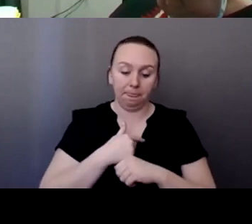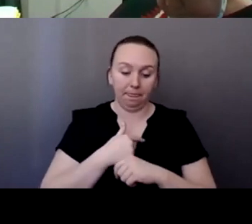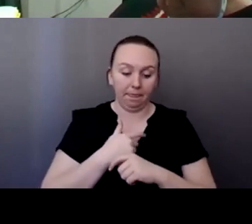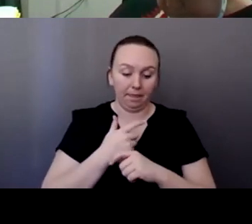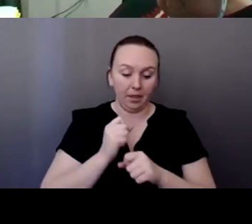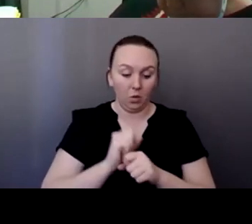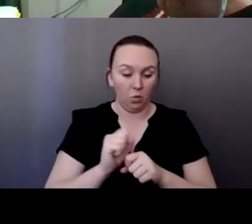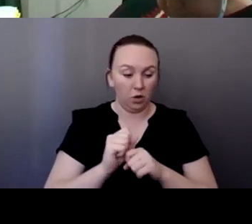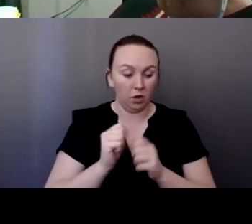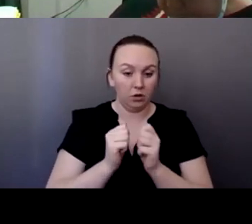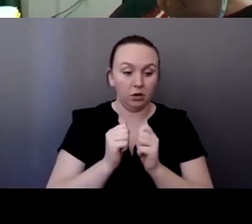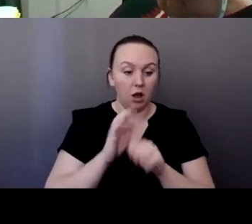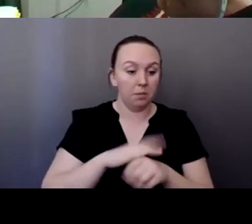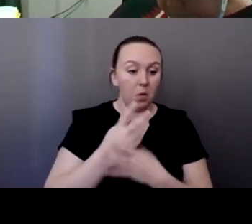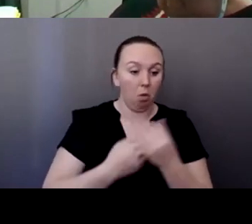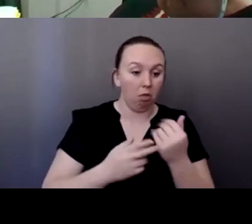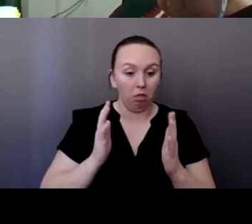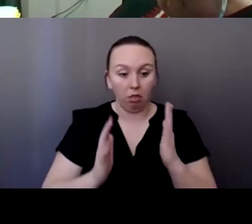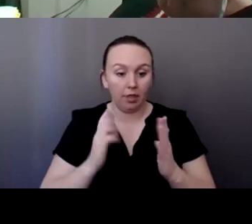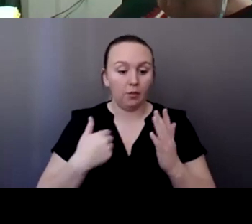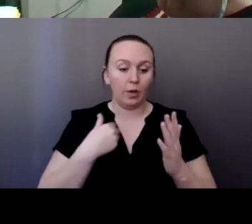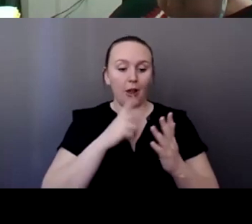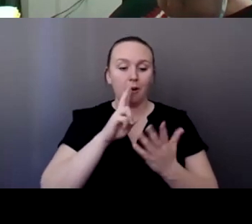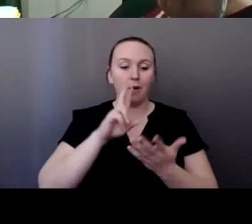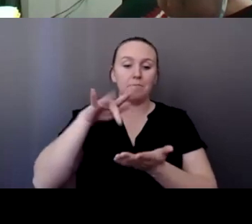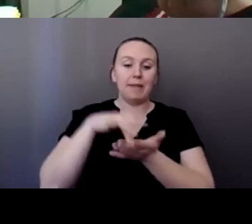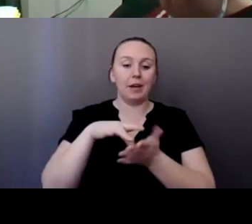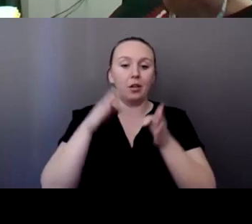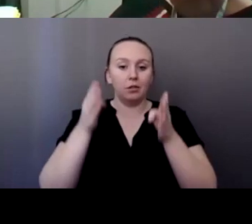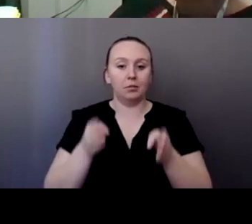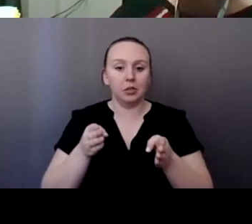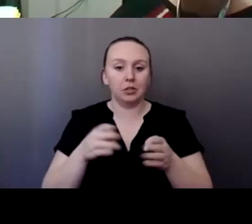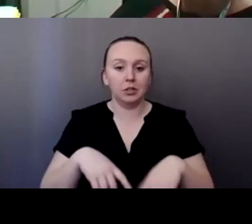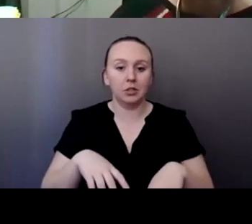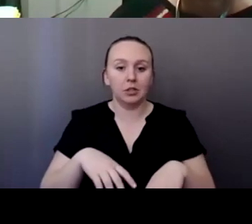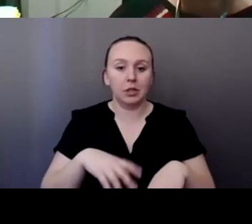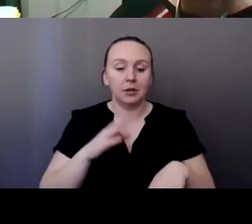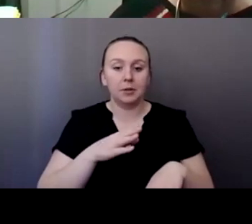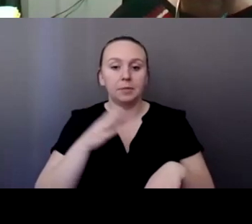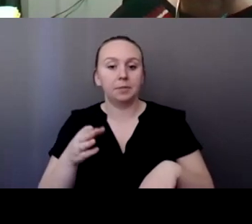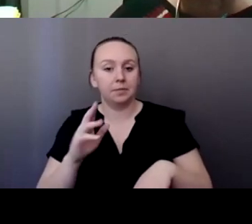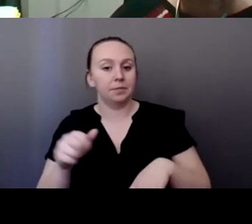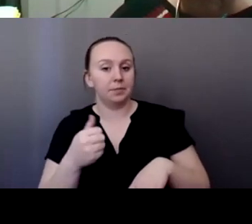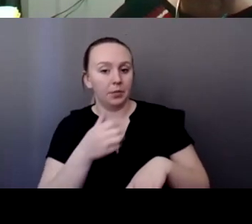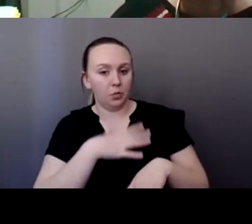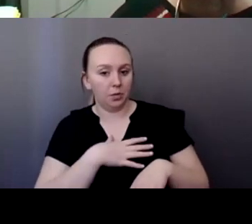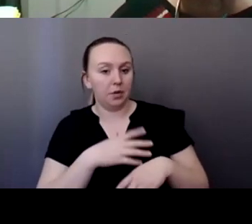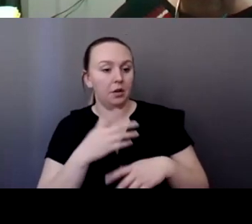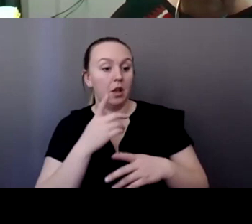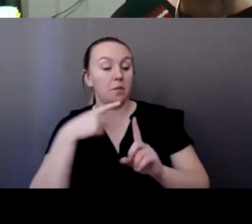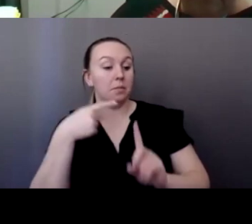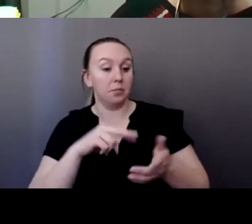on both sides. Like we're the person in the middle. So the purpose of our office is to mend the gap between Aboriginal people